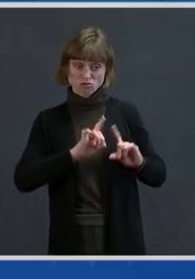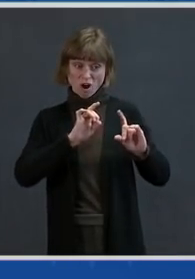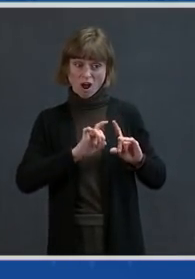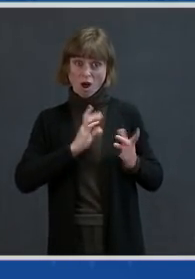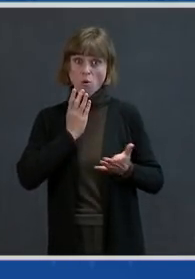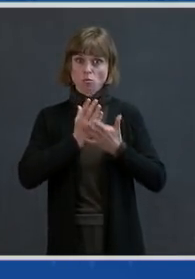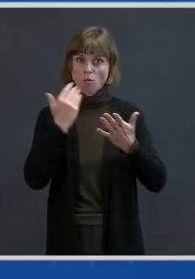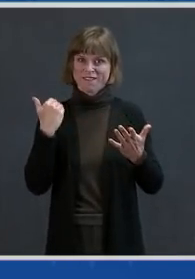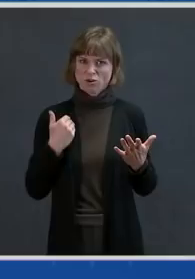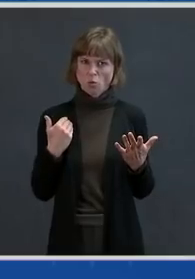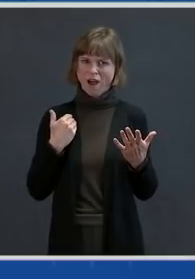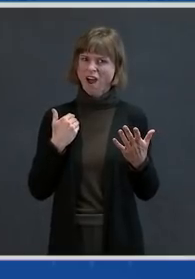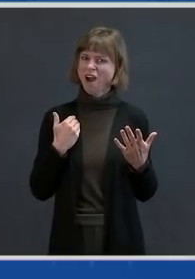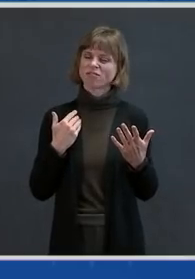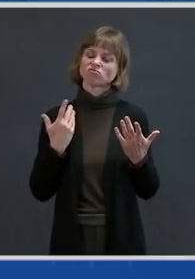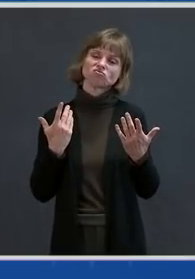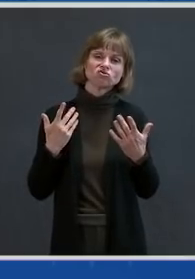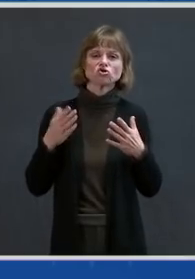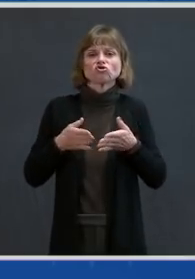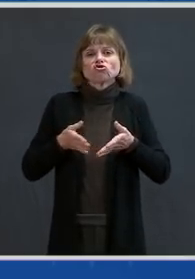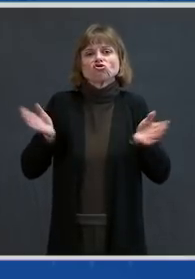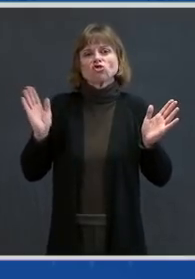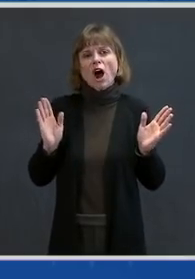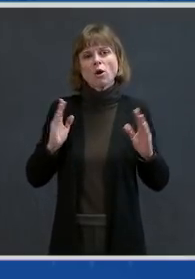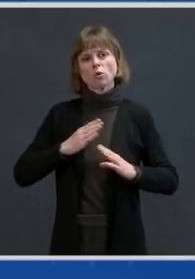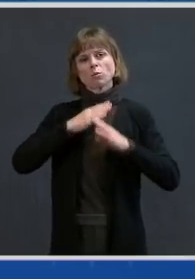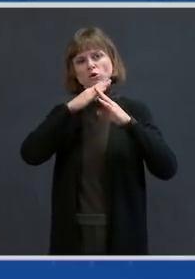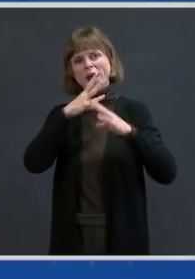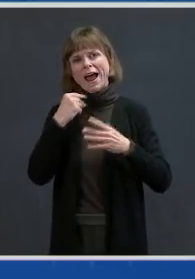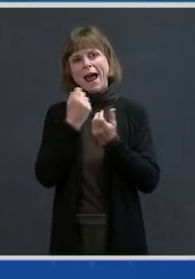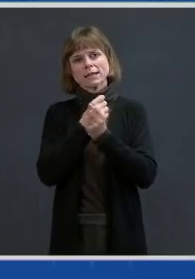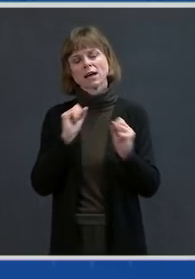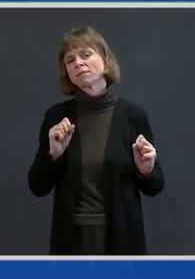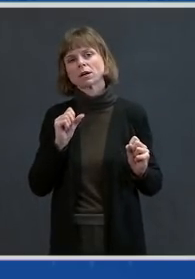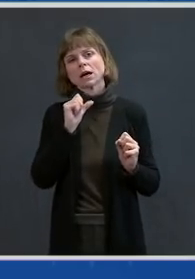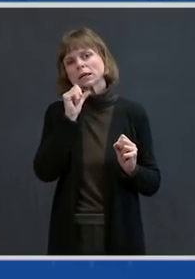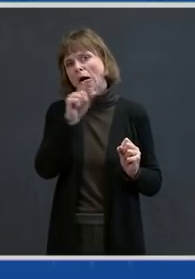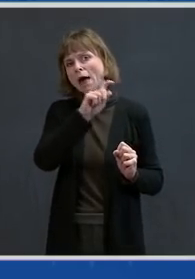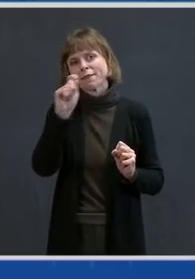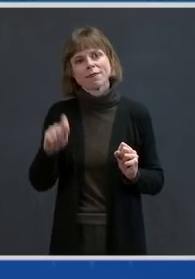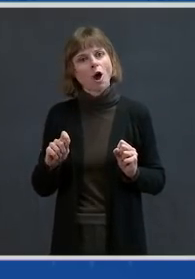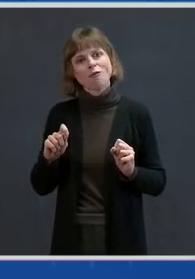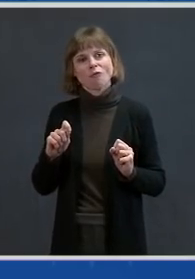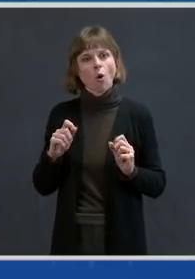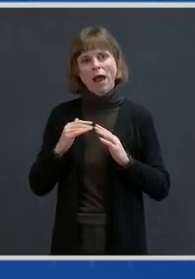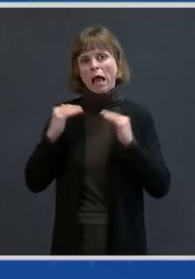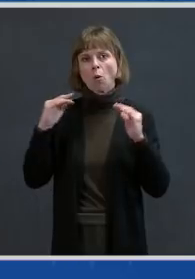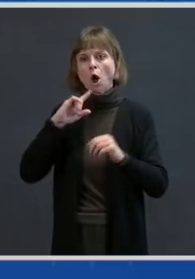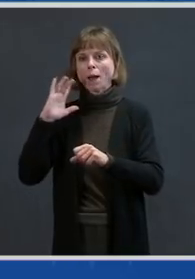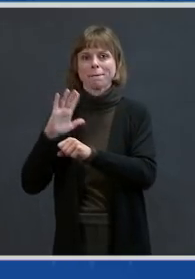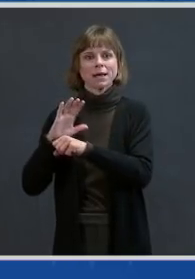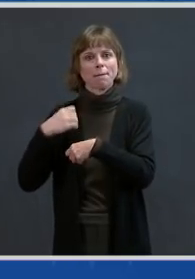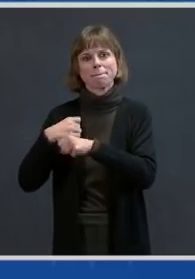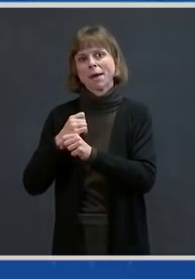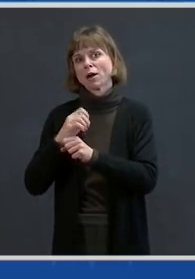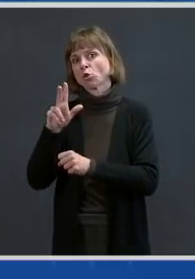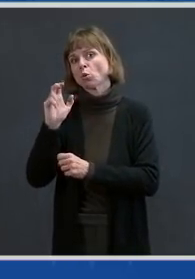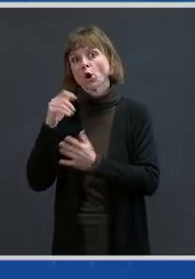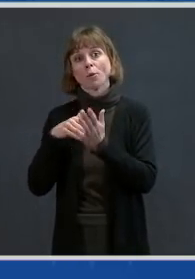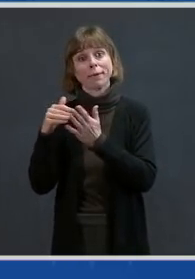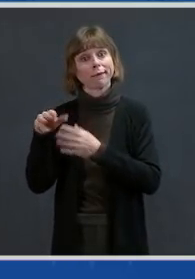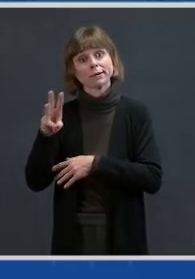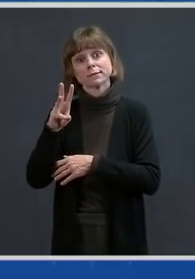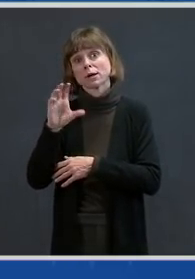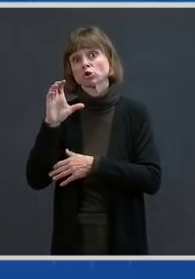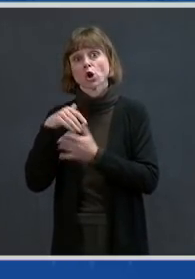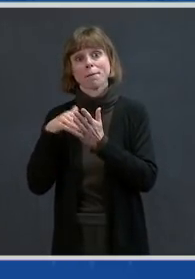necessarily mean a commitment to make 300 million or 600 million doses of this vaccine. It's going to